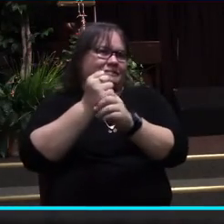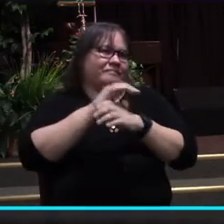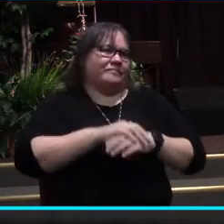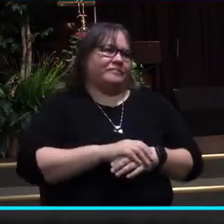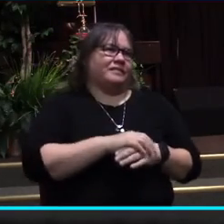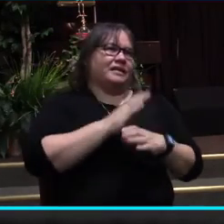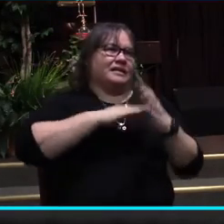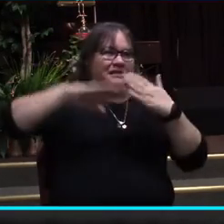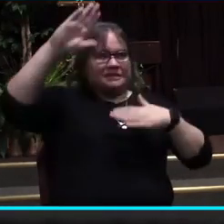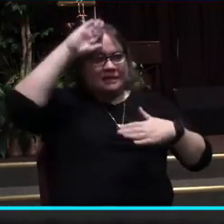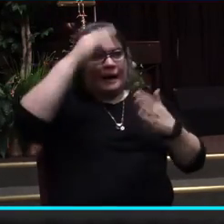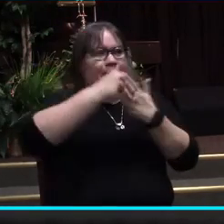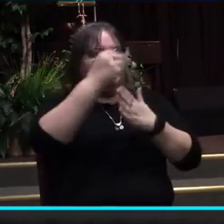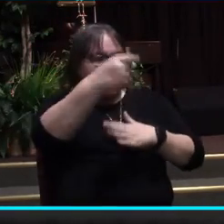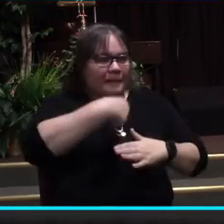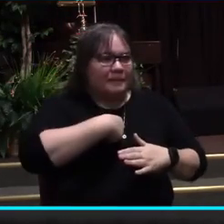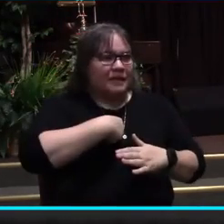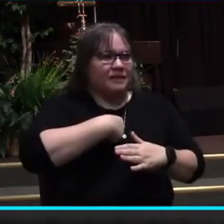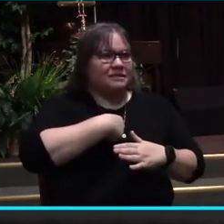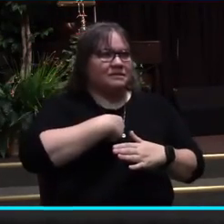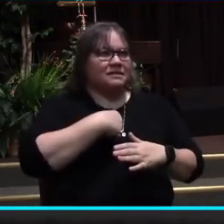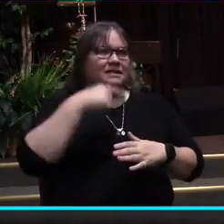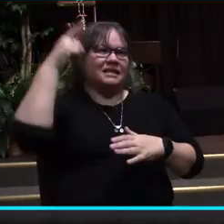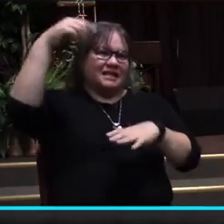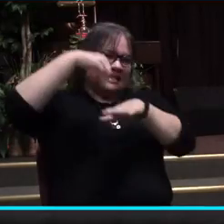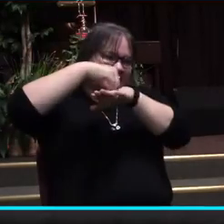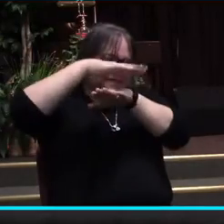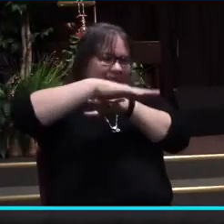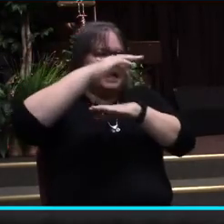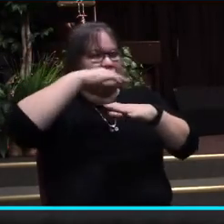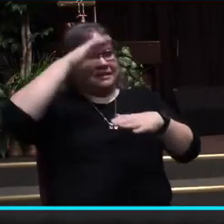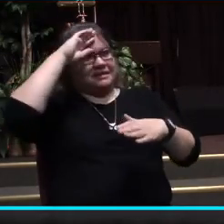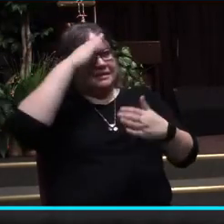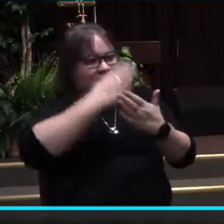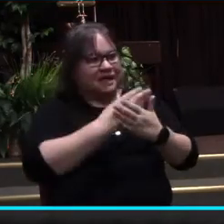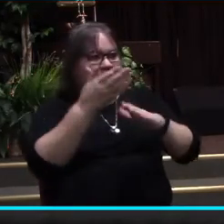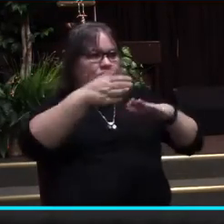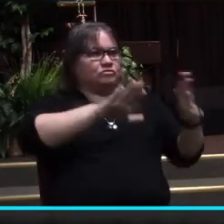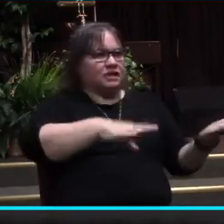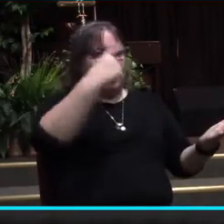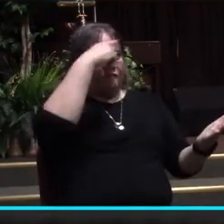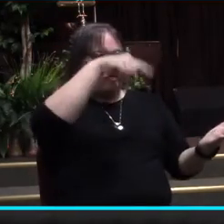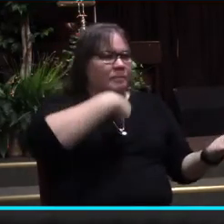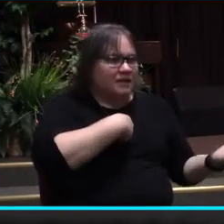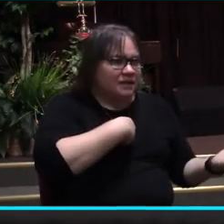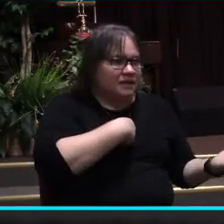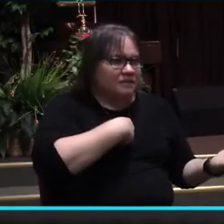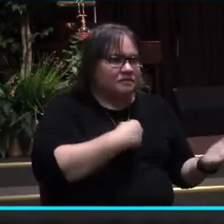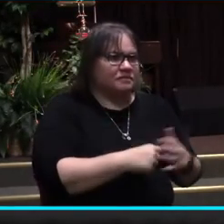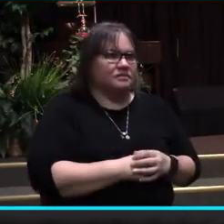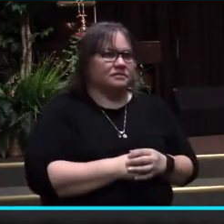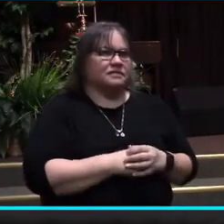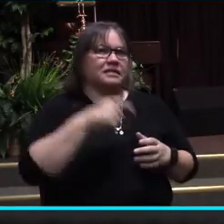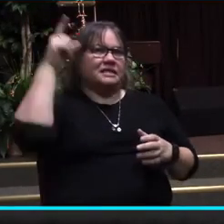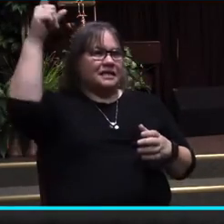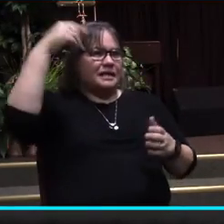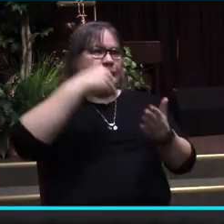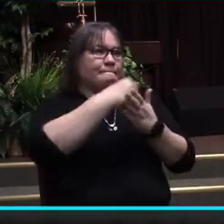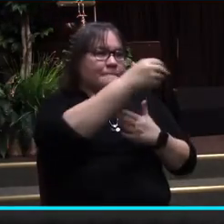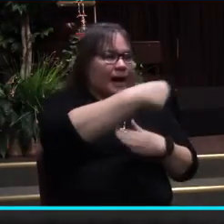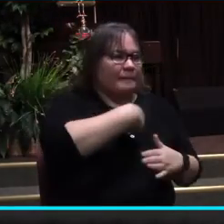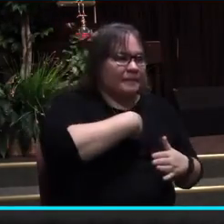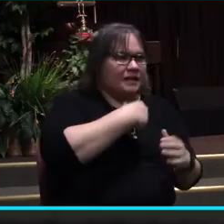me. He sent his son to die for me. He bought me